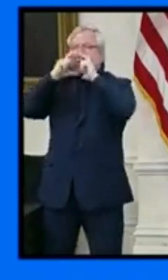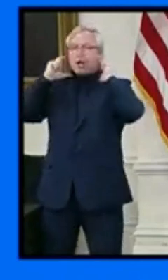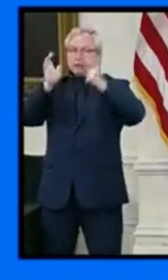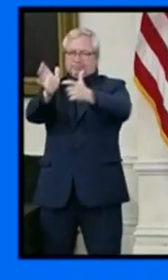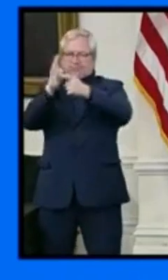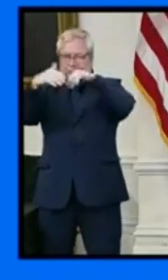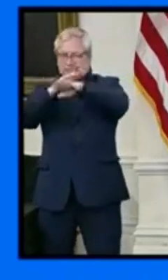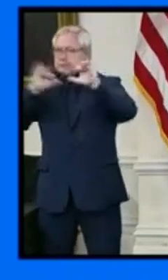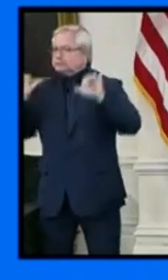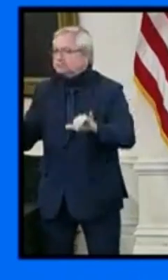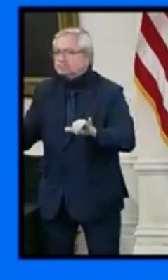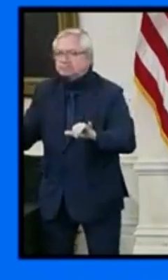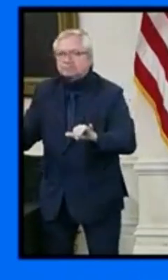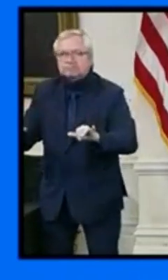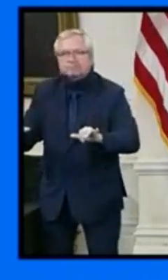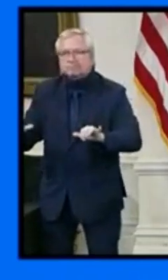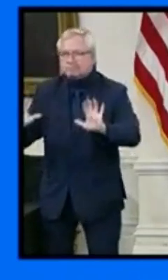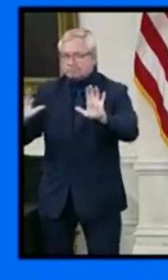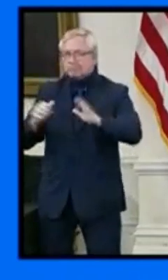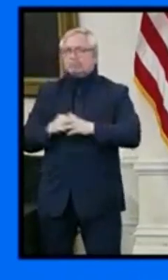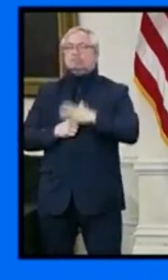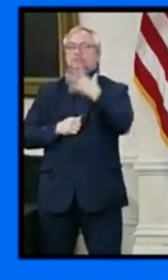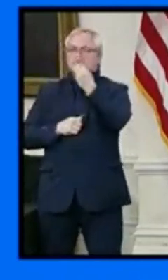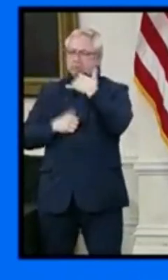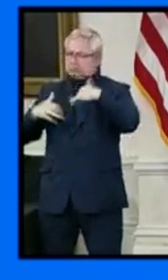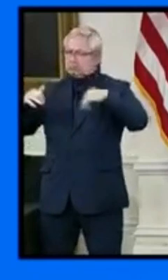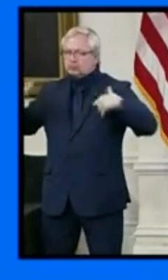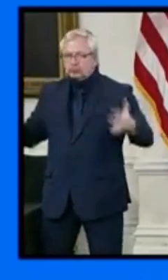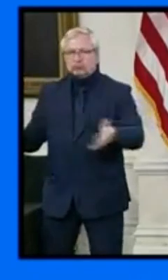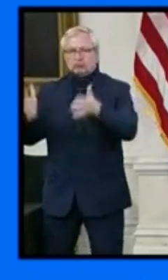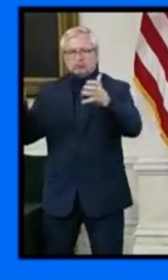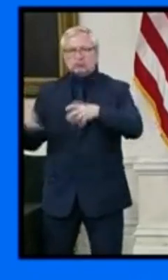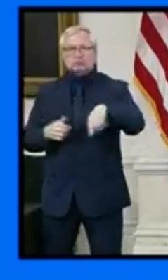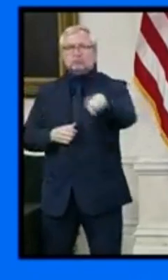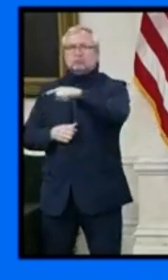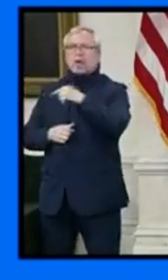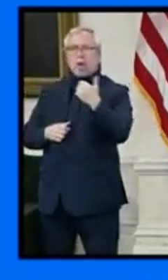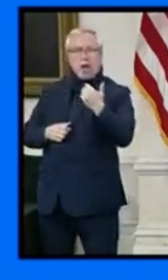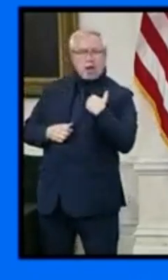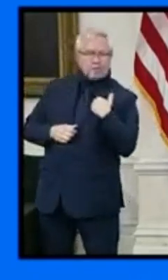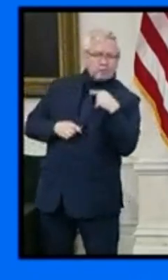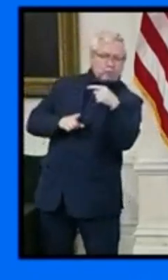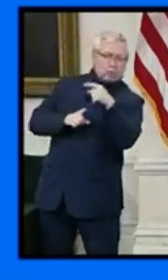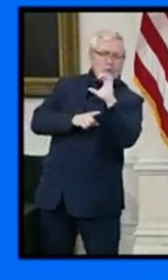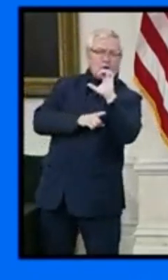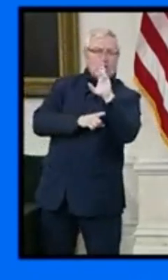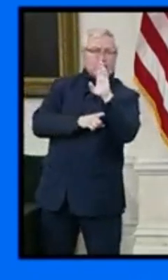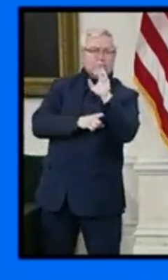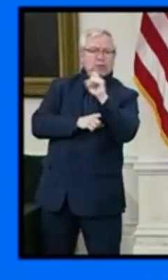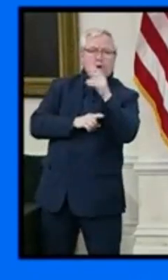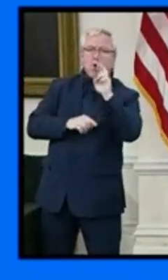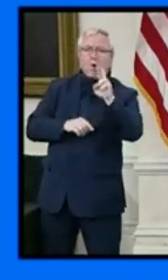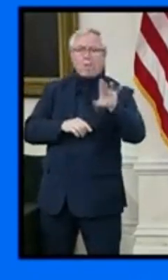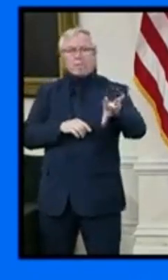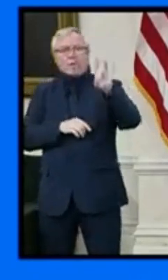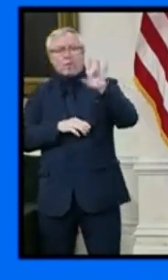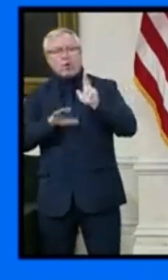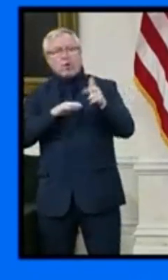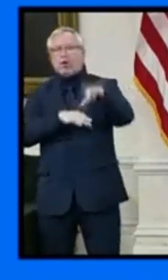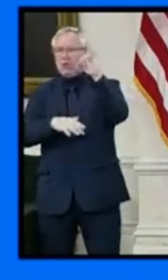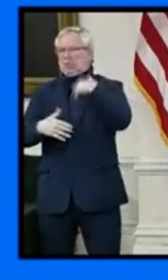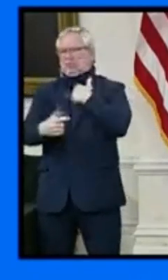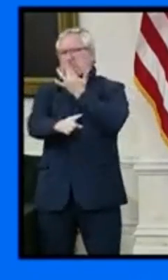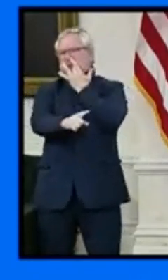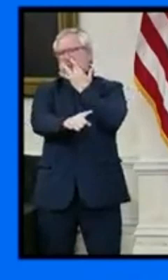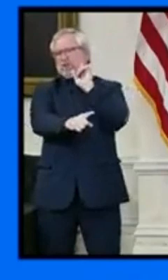curbside pickup and delivery. Manufacturing may resume operations in a safe manner which